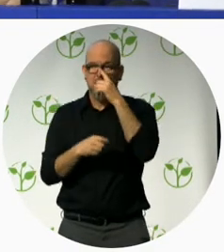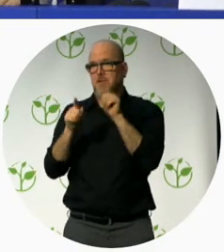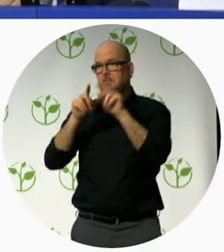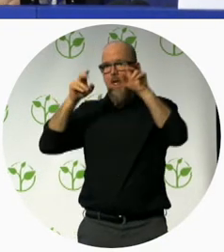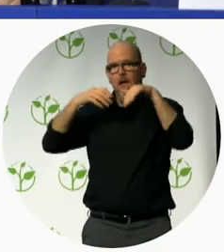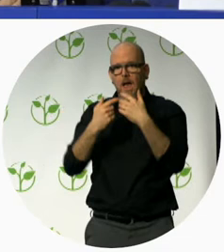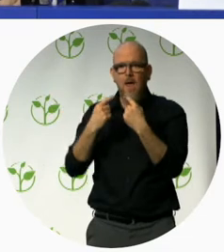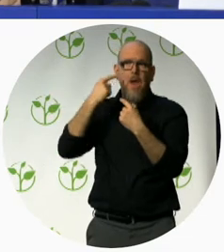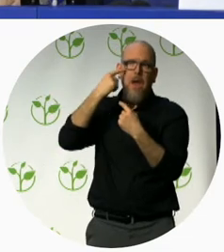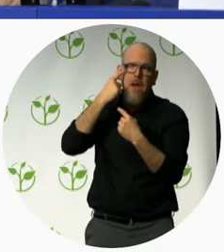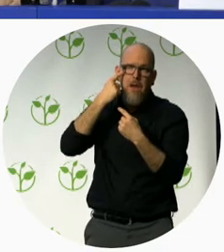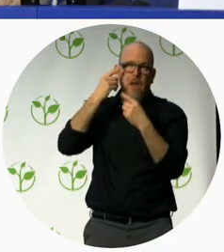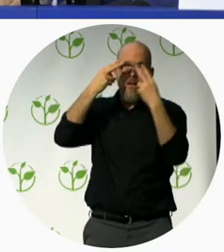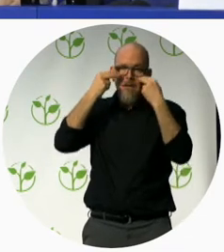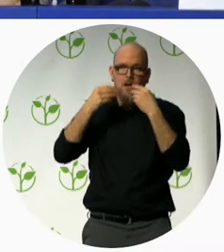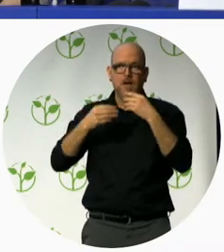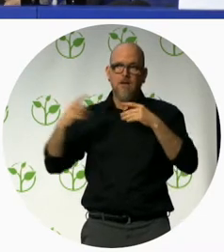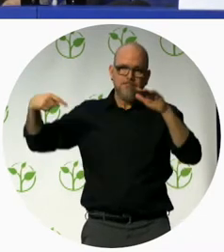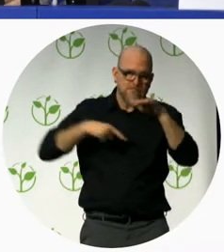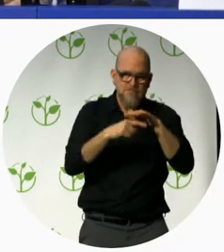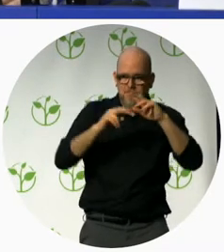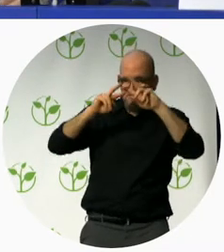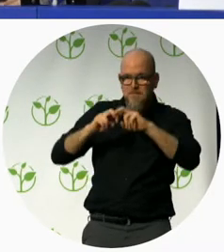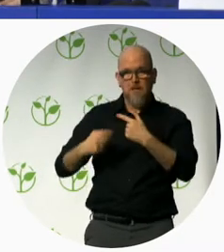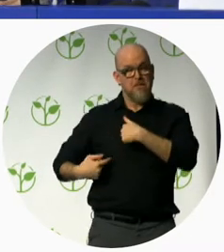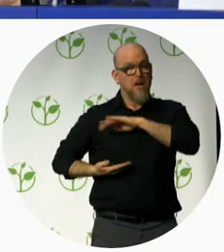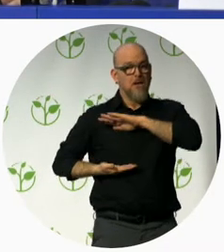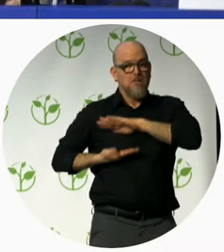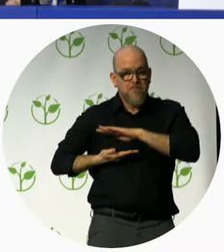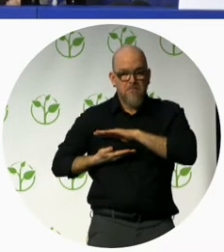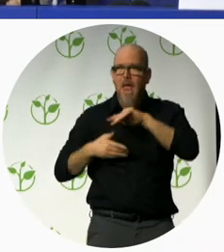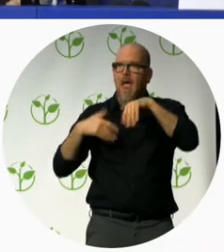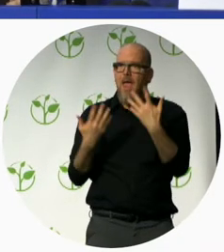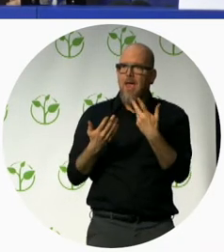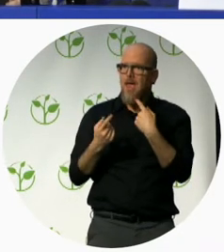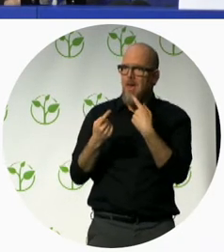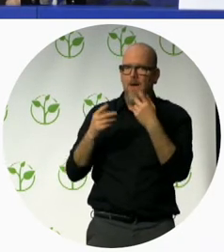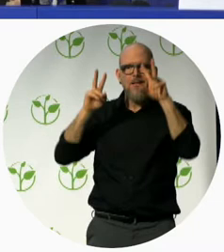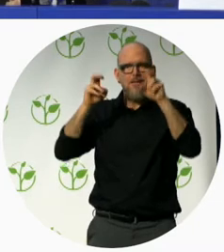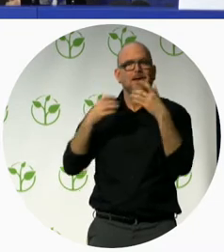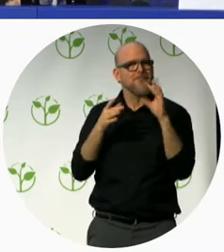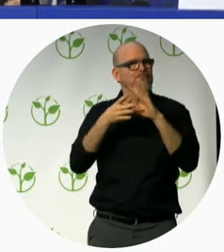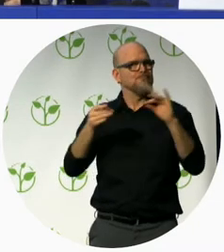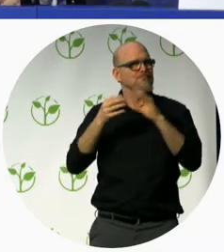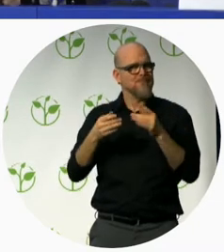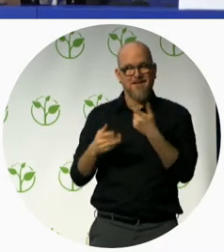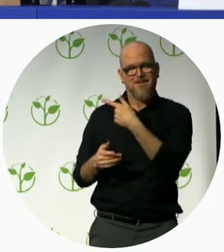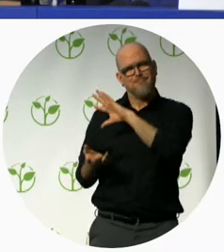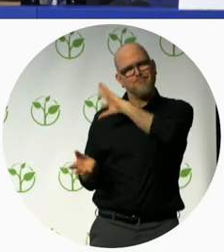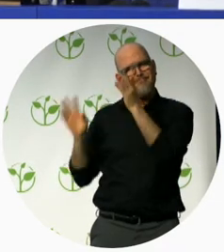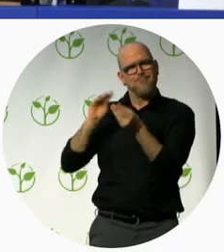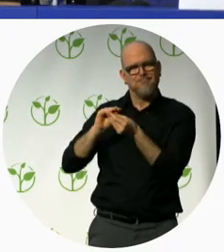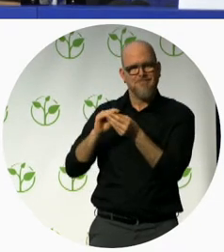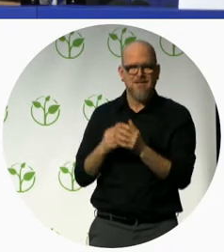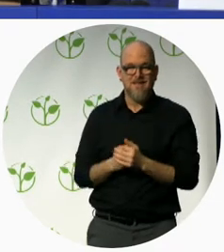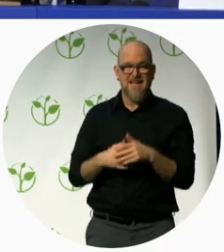screening the movie The Belia Family in three cinemas in Israel that dedicate this evening especially for this unique experience for ASUTA's